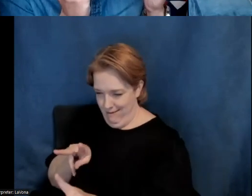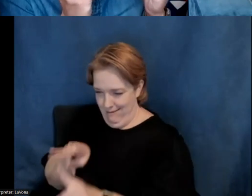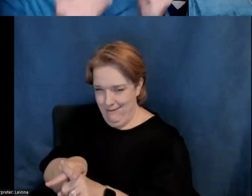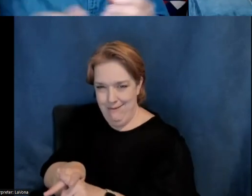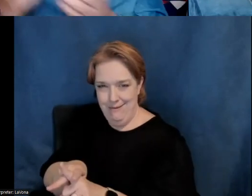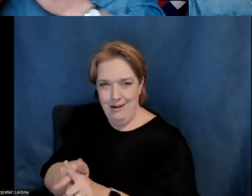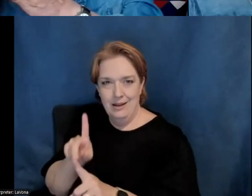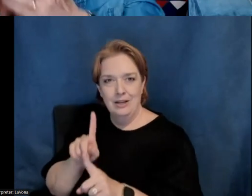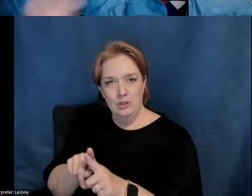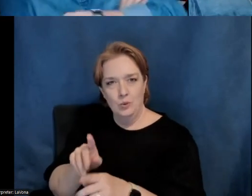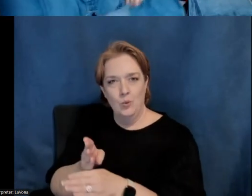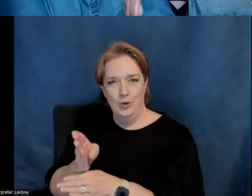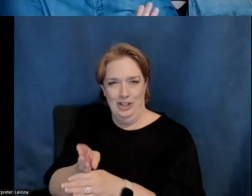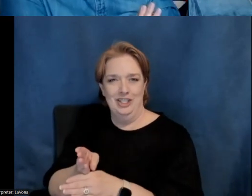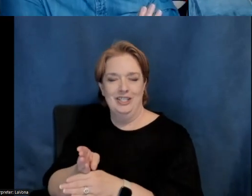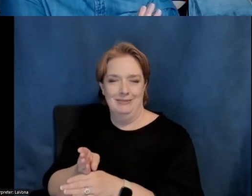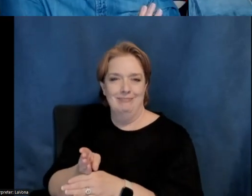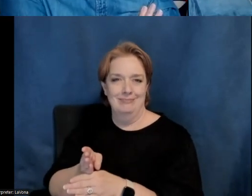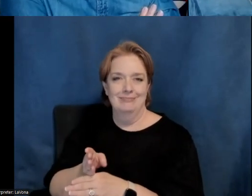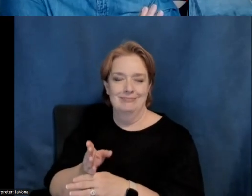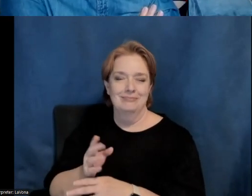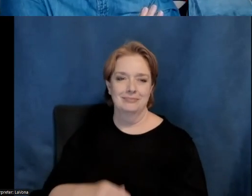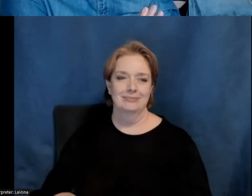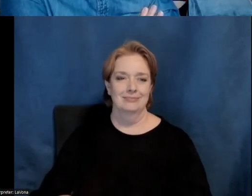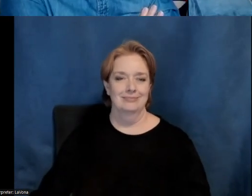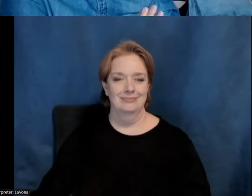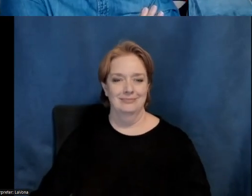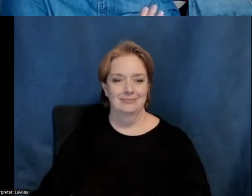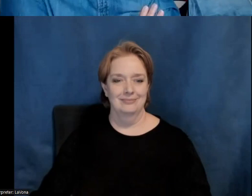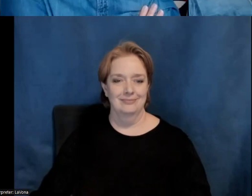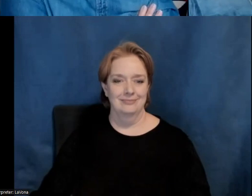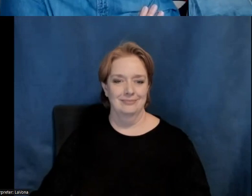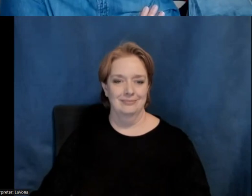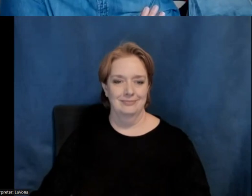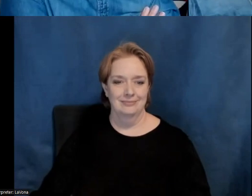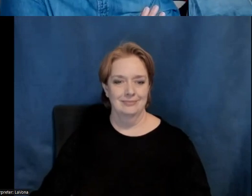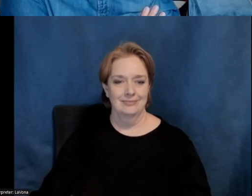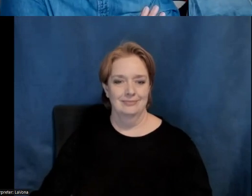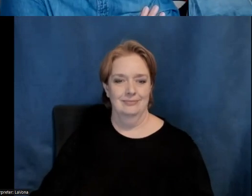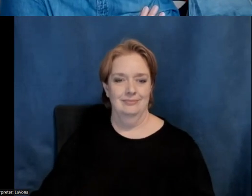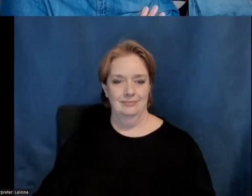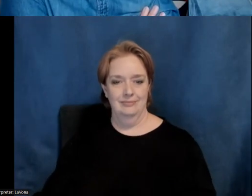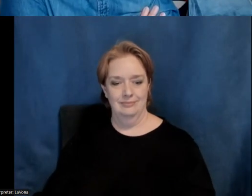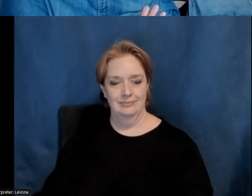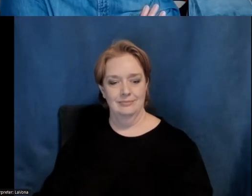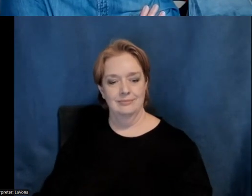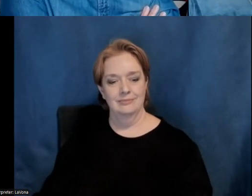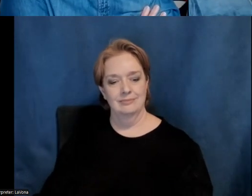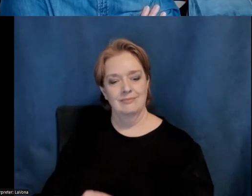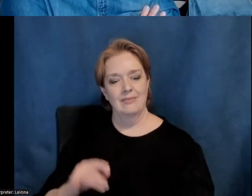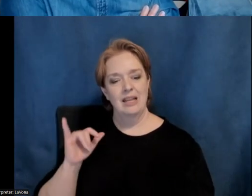moldable material and to achieve it in wood, uh, certainly gave, um, his, uh, his furniture,